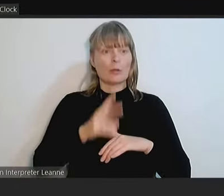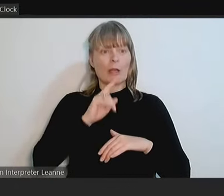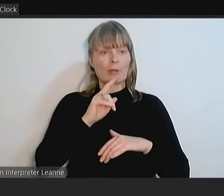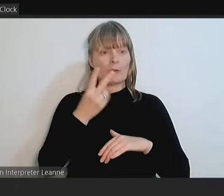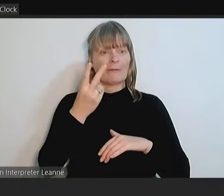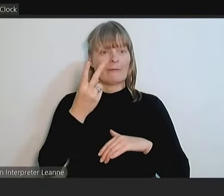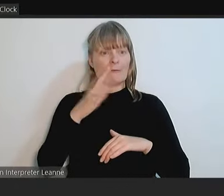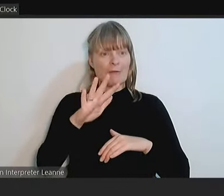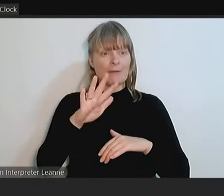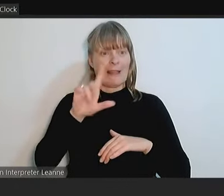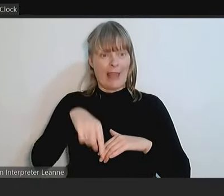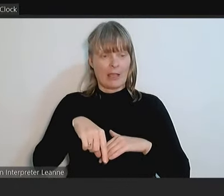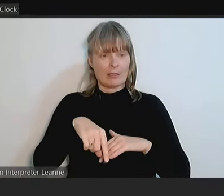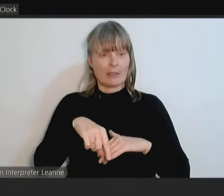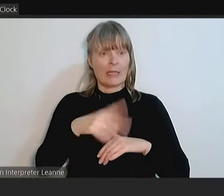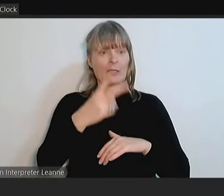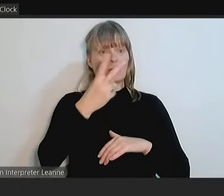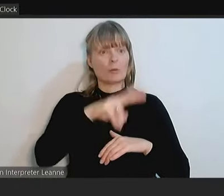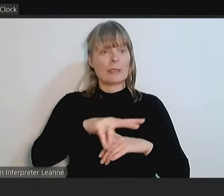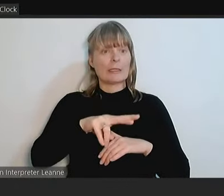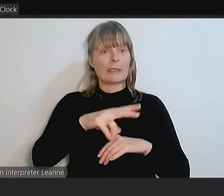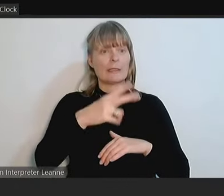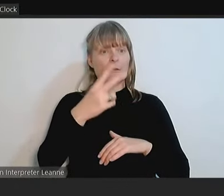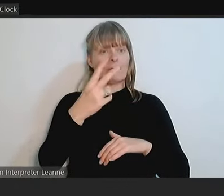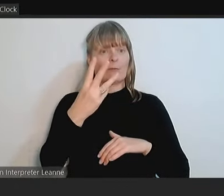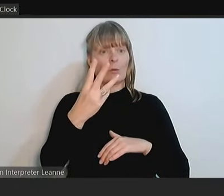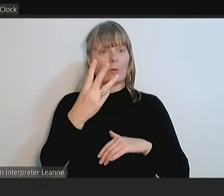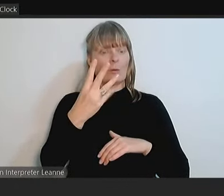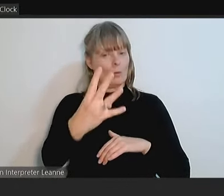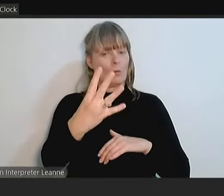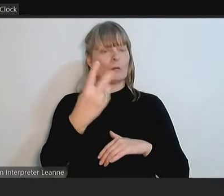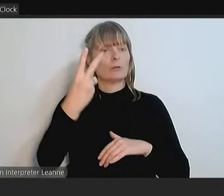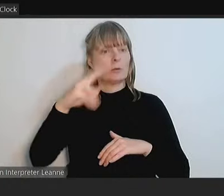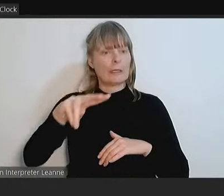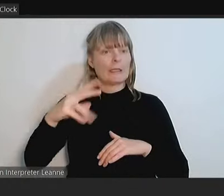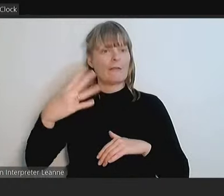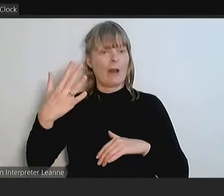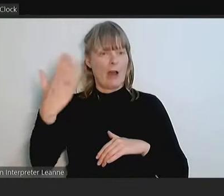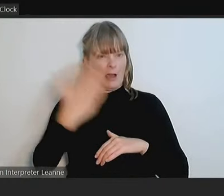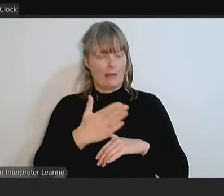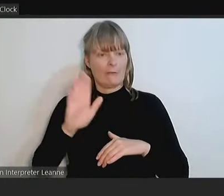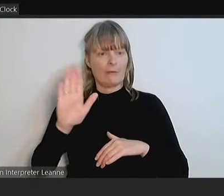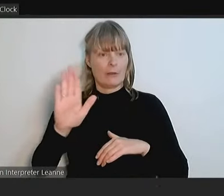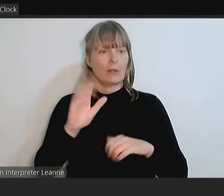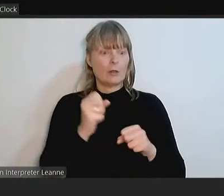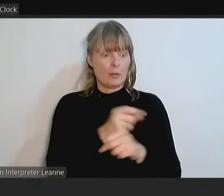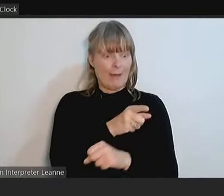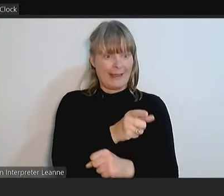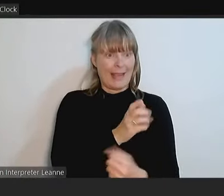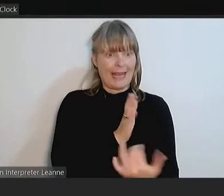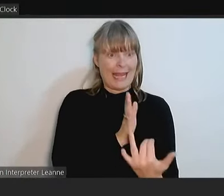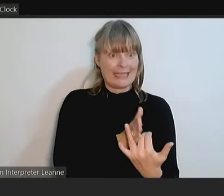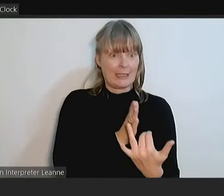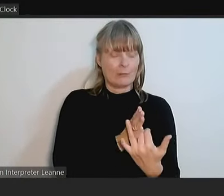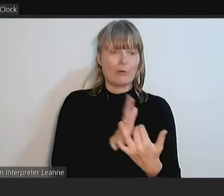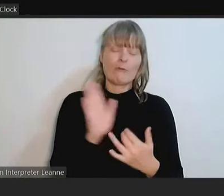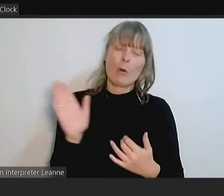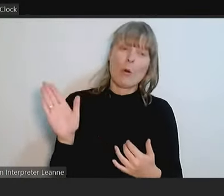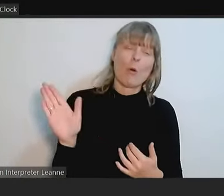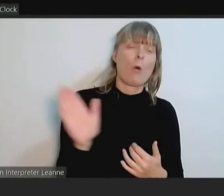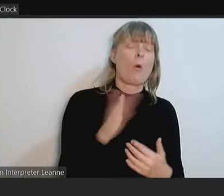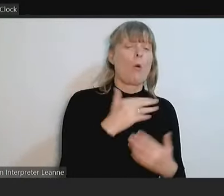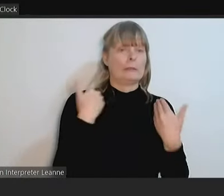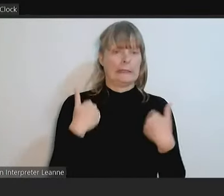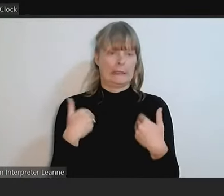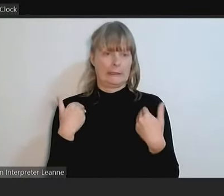upgrade that bit of the park and make it accessible and available to all citizens. A safety